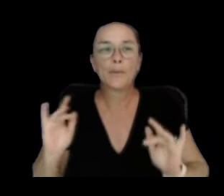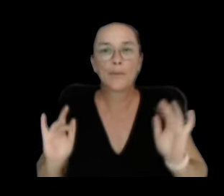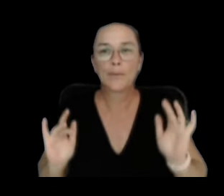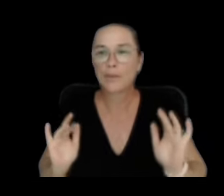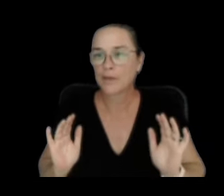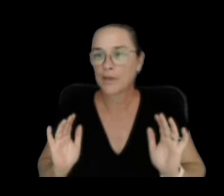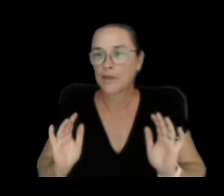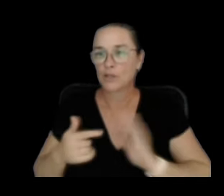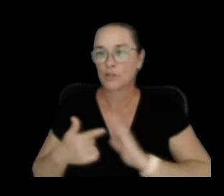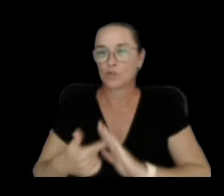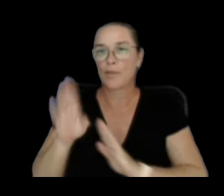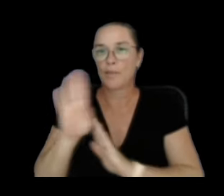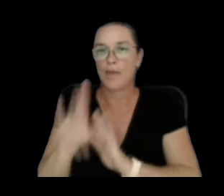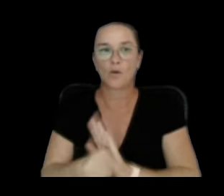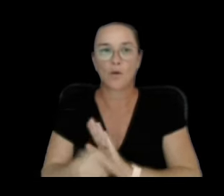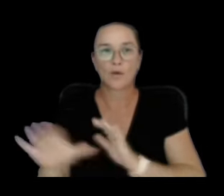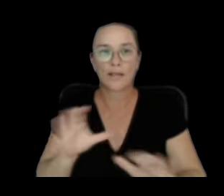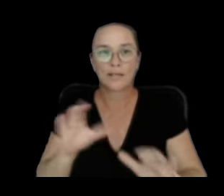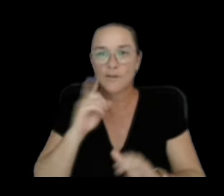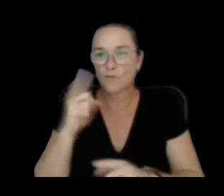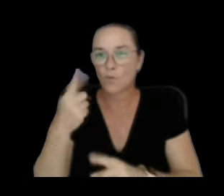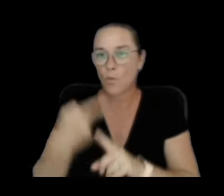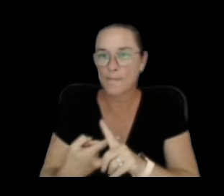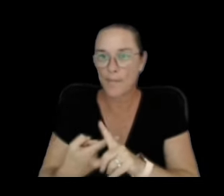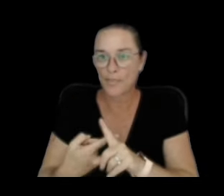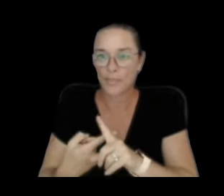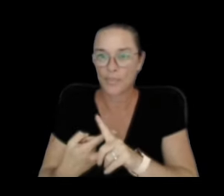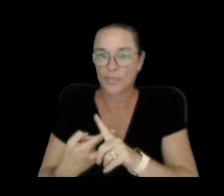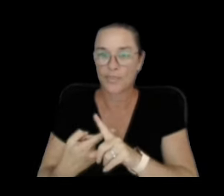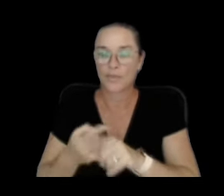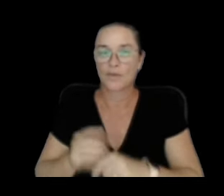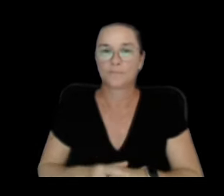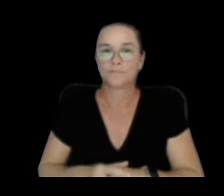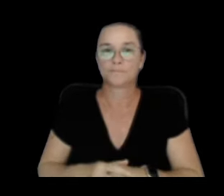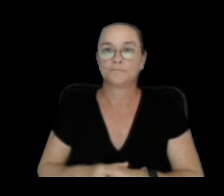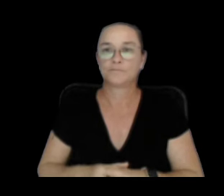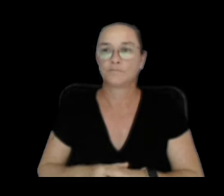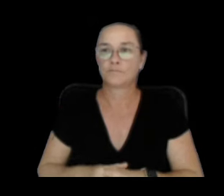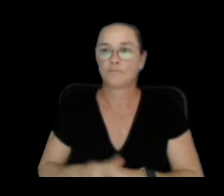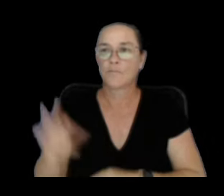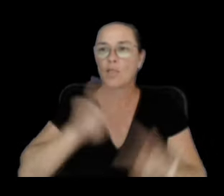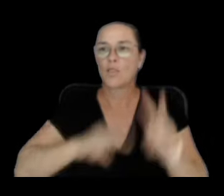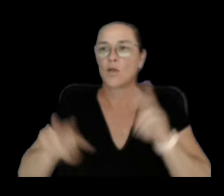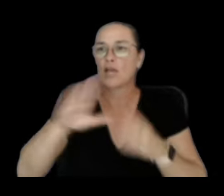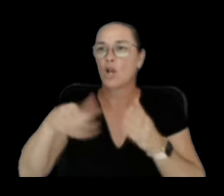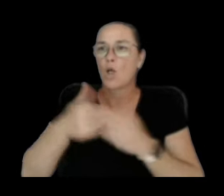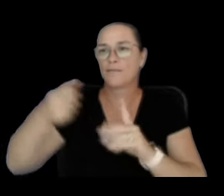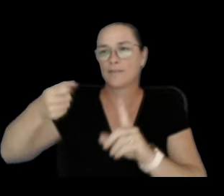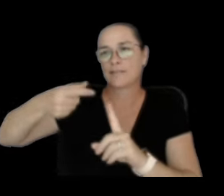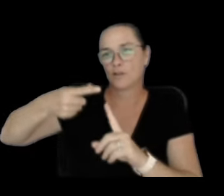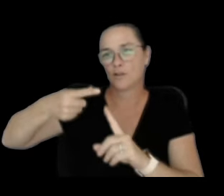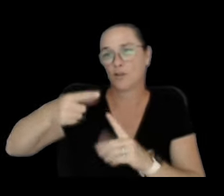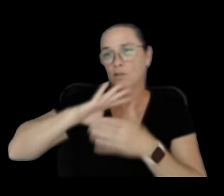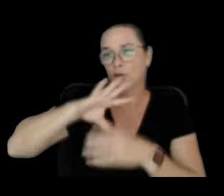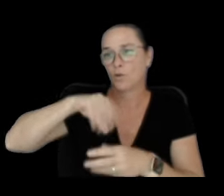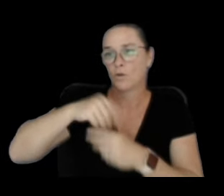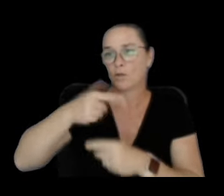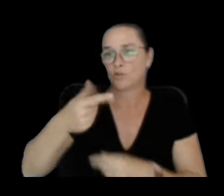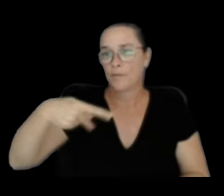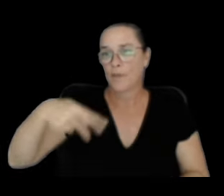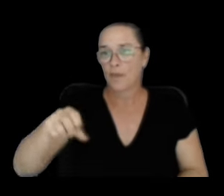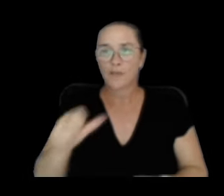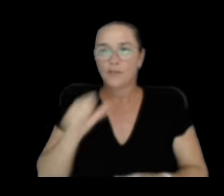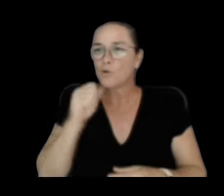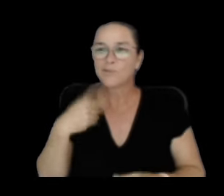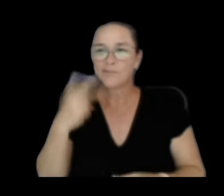activity over the last month. But looking at all the signals, including a GPS, we don't really see any change